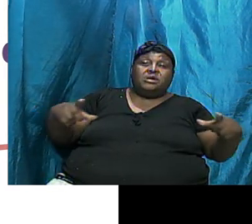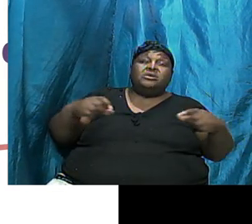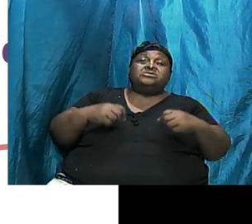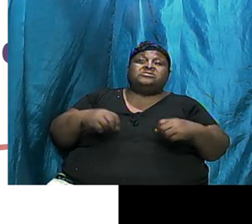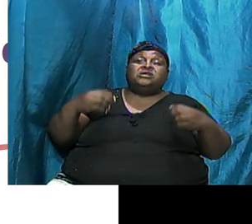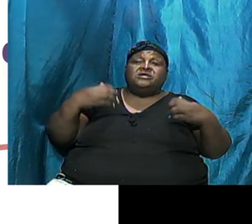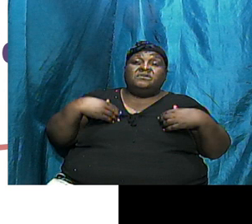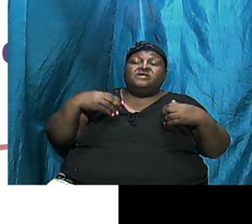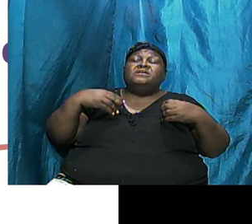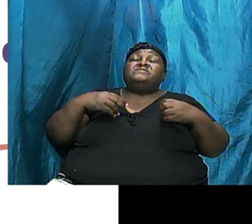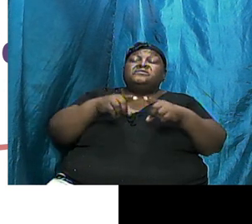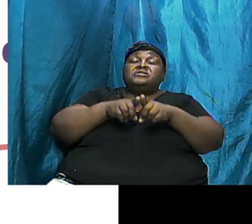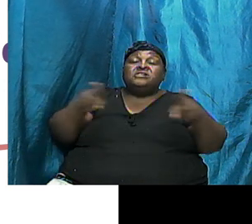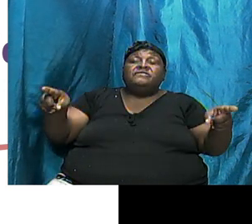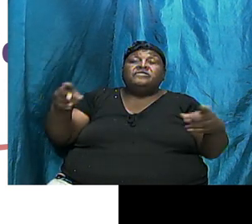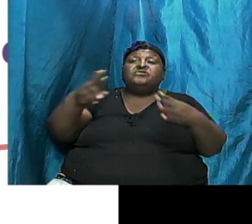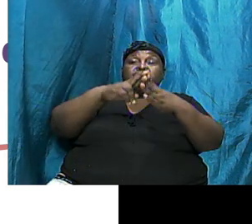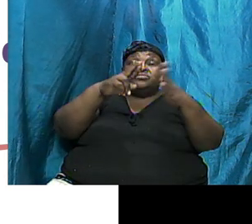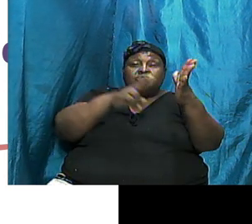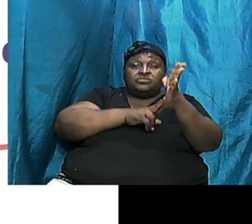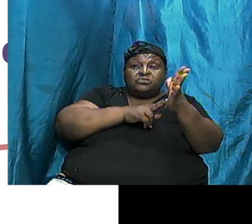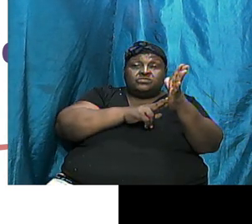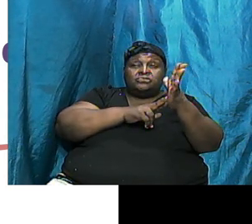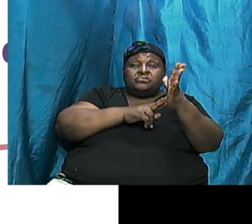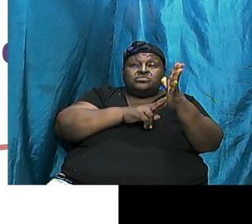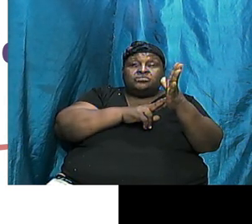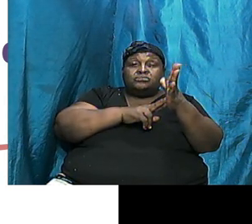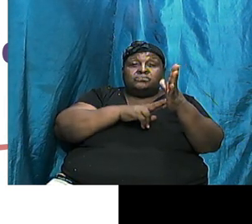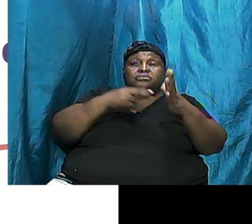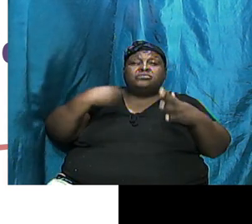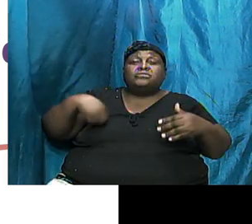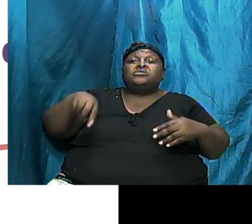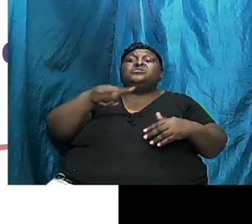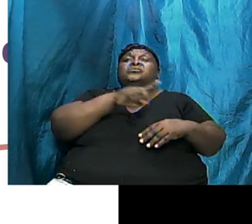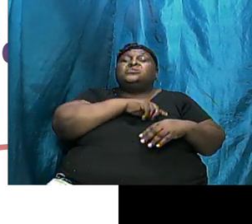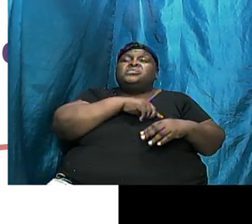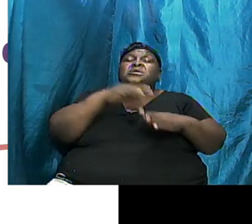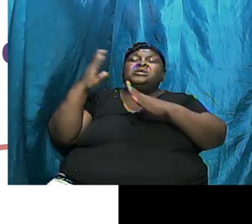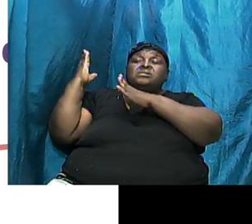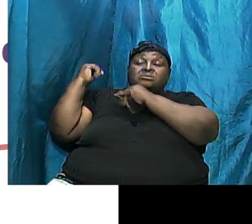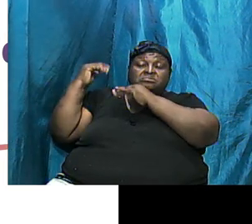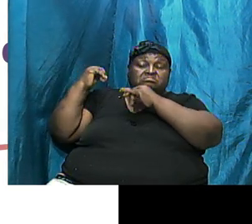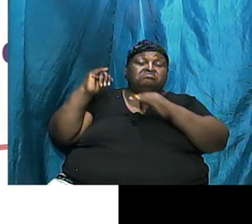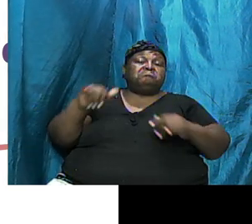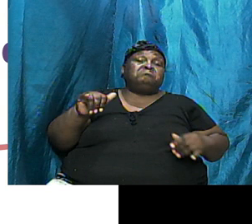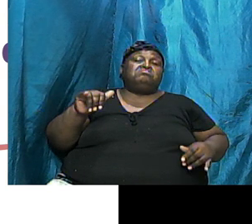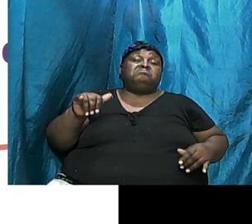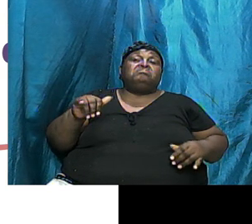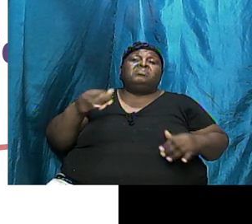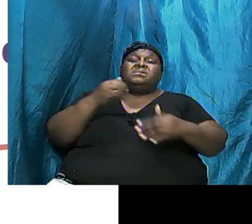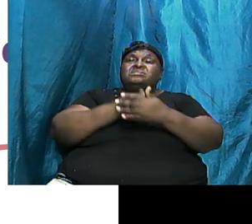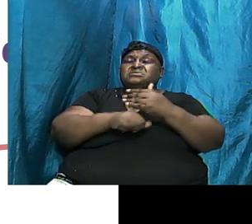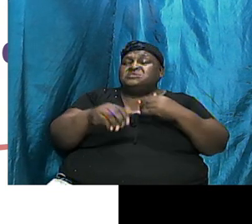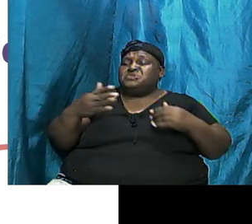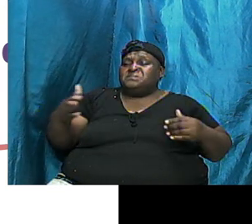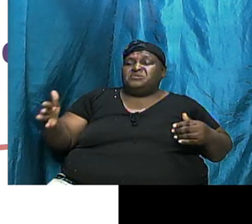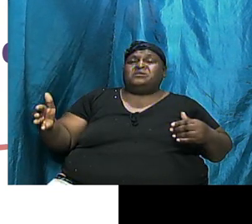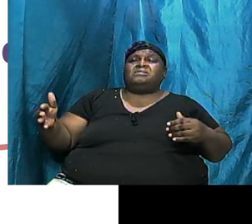Customs And Everything And We Quite Accept That But There Is Something